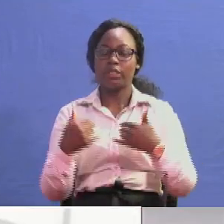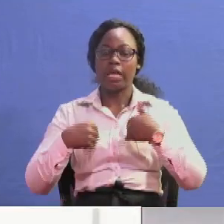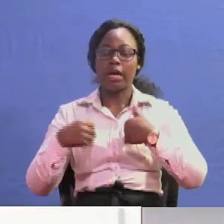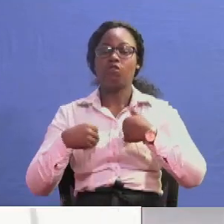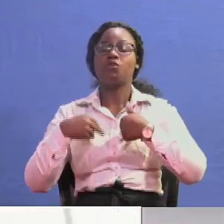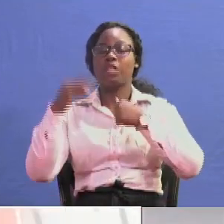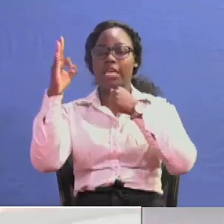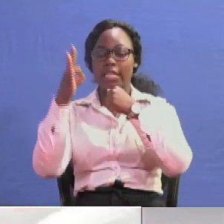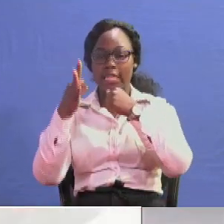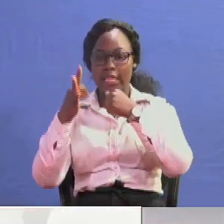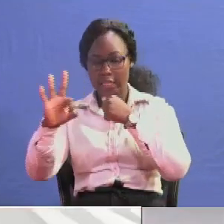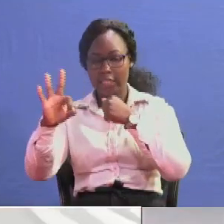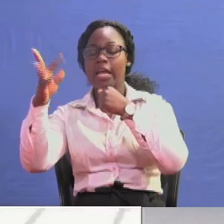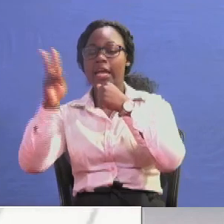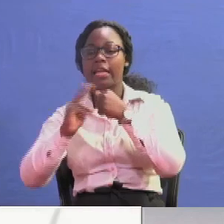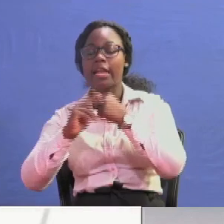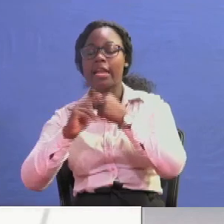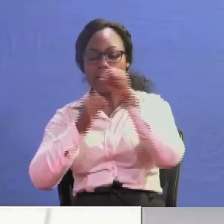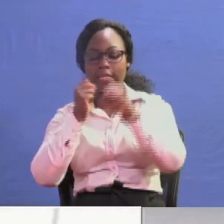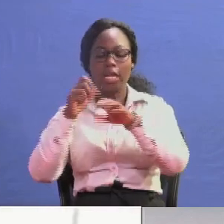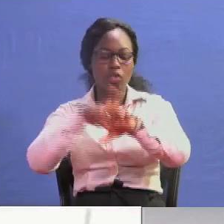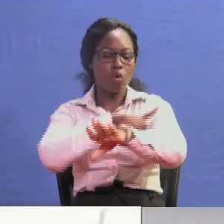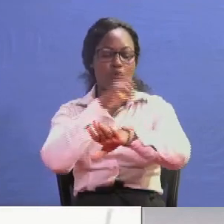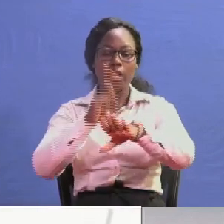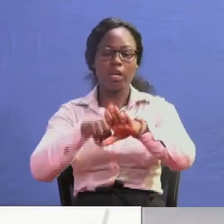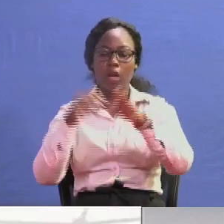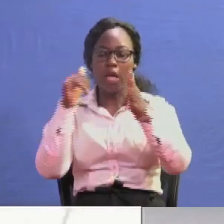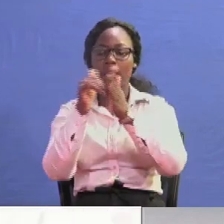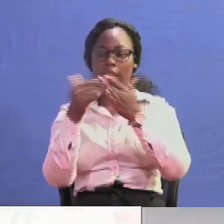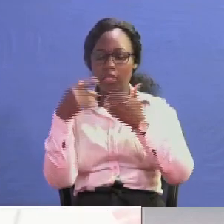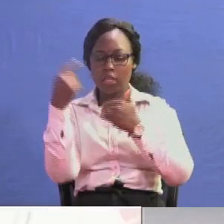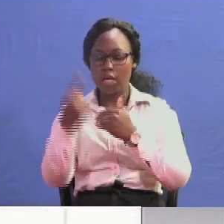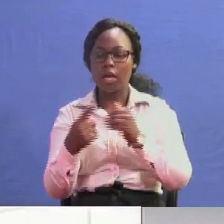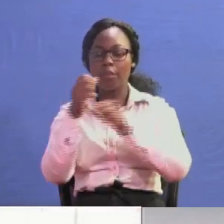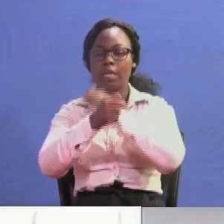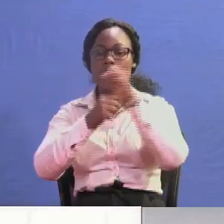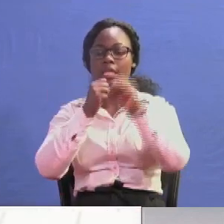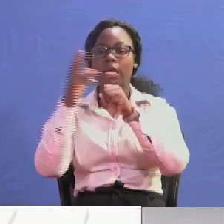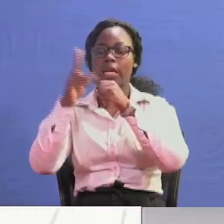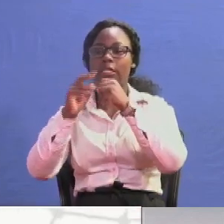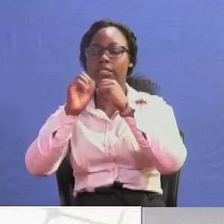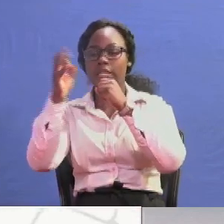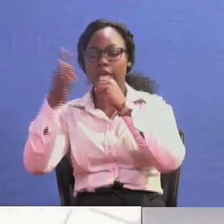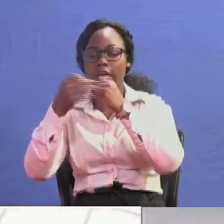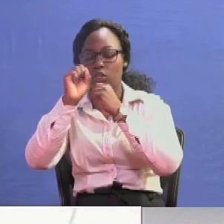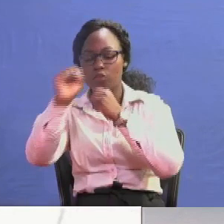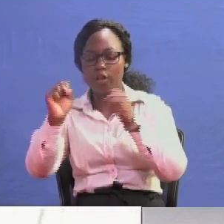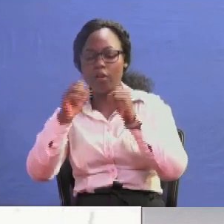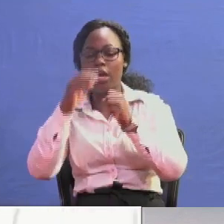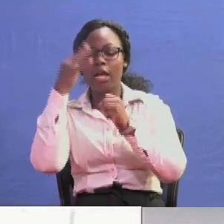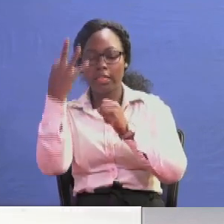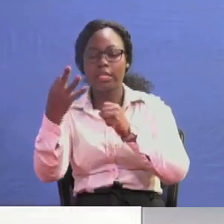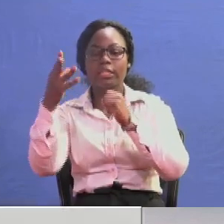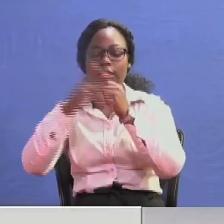years of a long journey that mark that was marked rather in 1985 39 to be precise